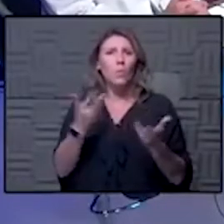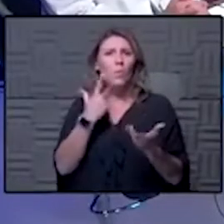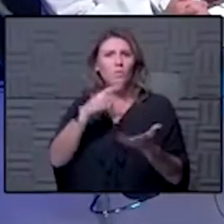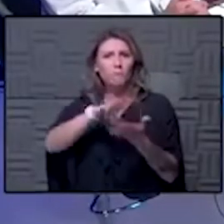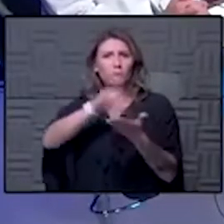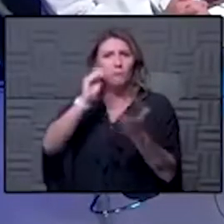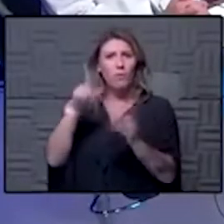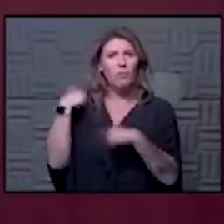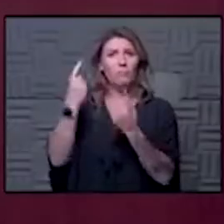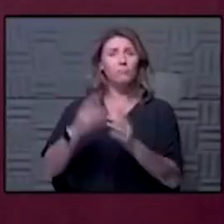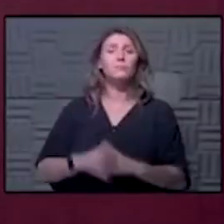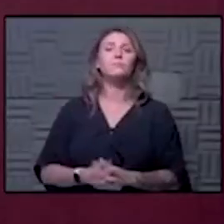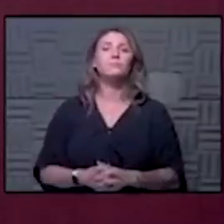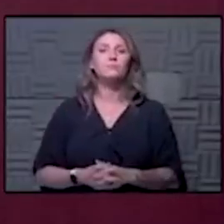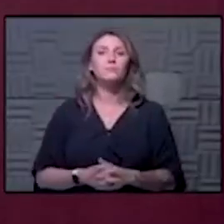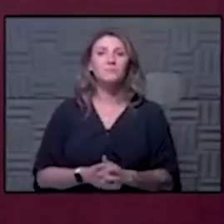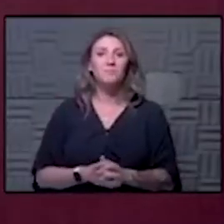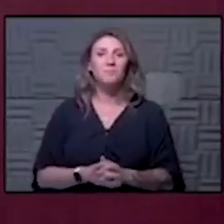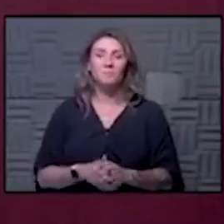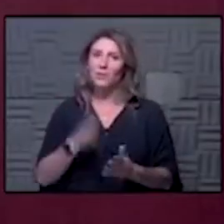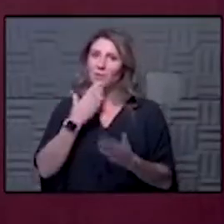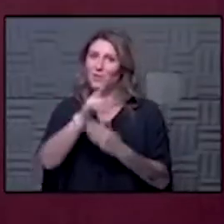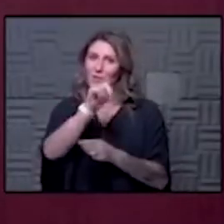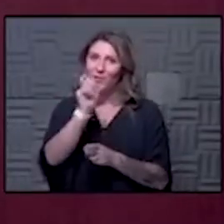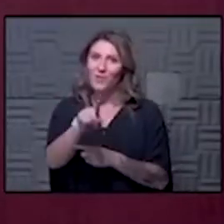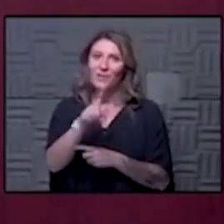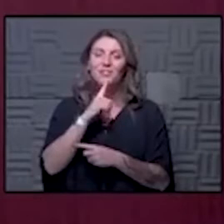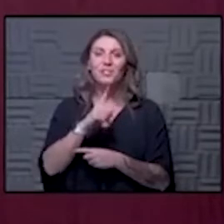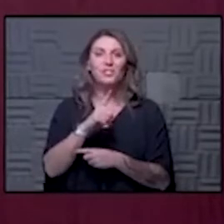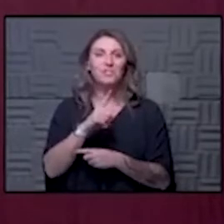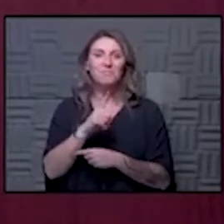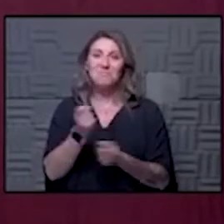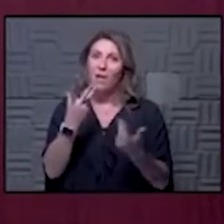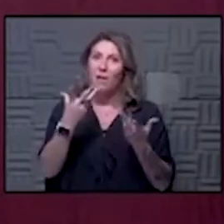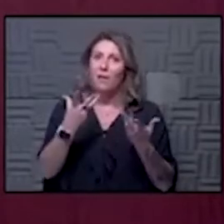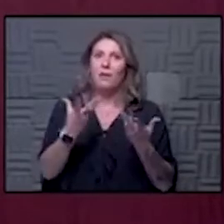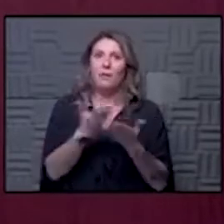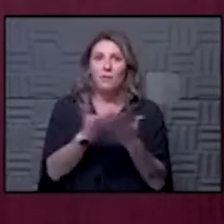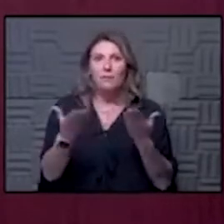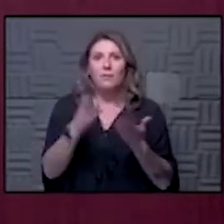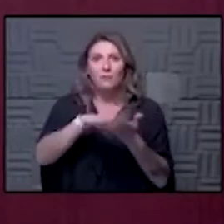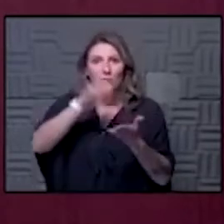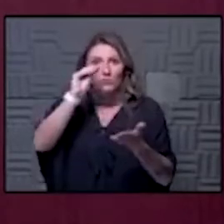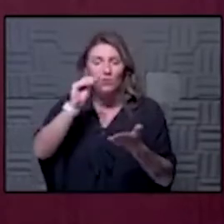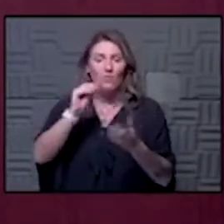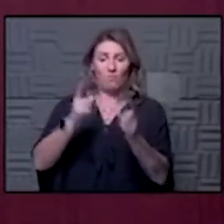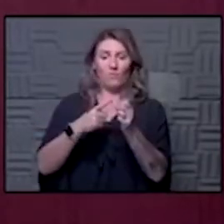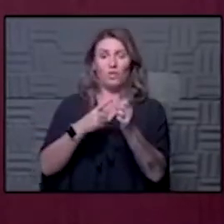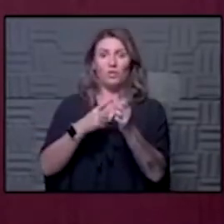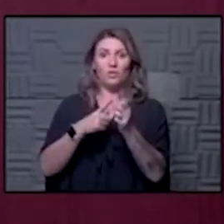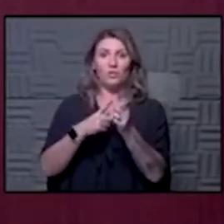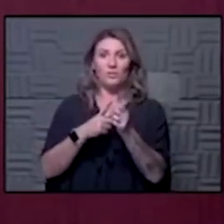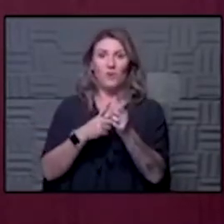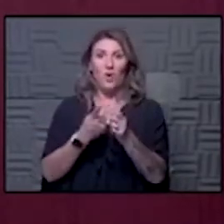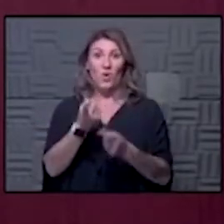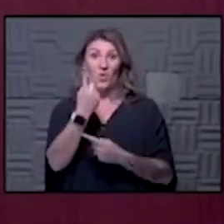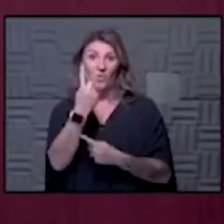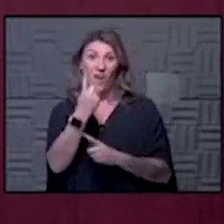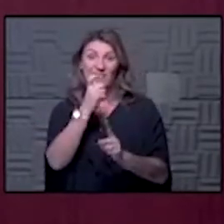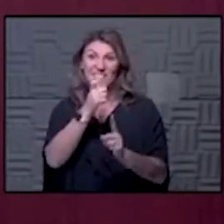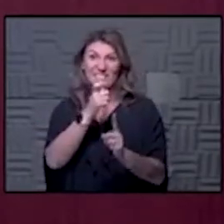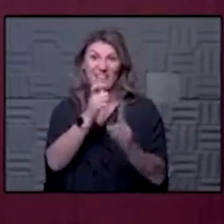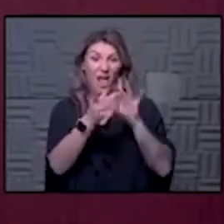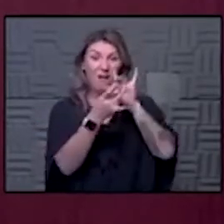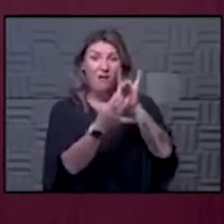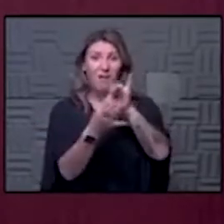great question I think we have learned a number of things maybe first and foremost that one size does not fit all as it